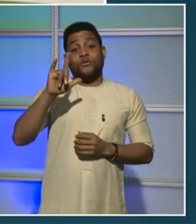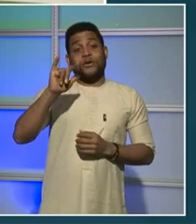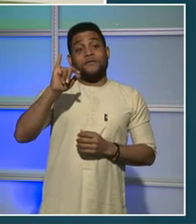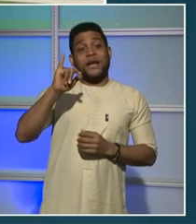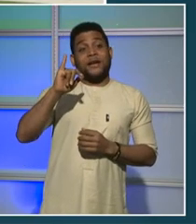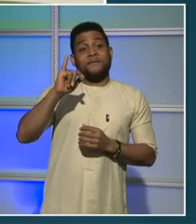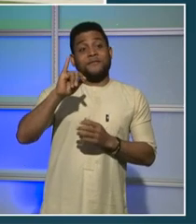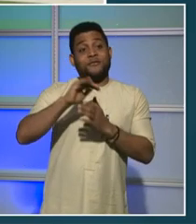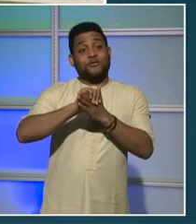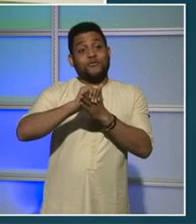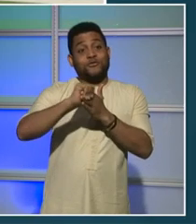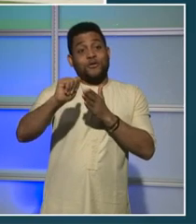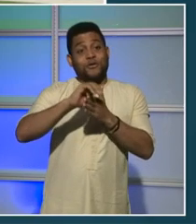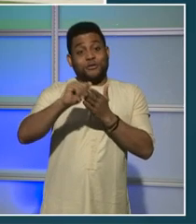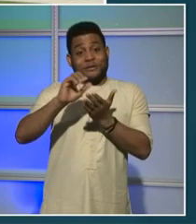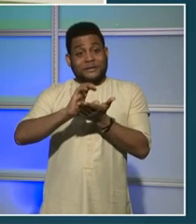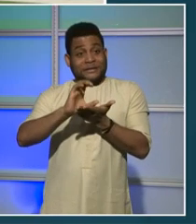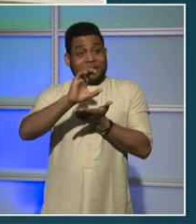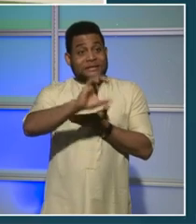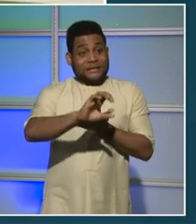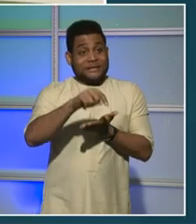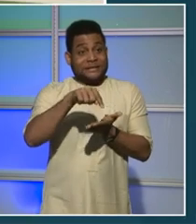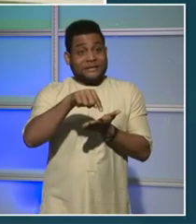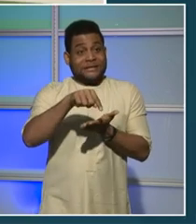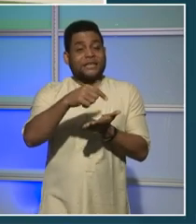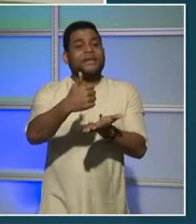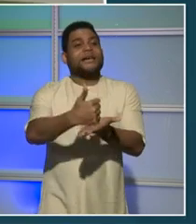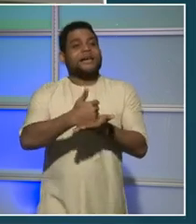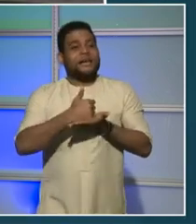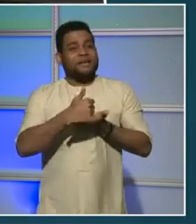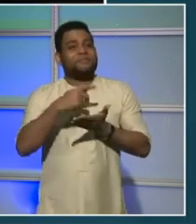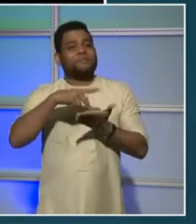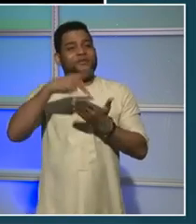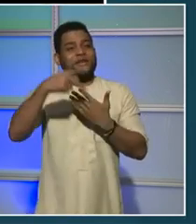and expand these efforts, and you will not be disappointed.